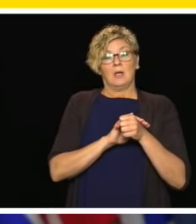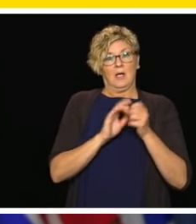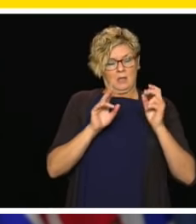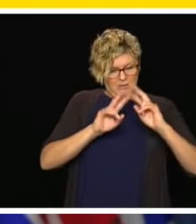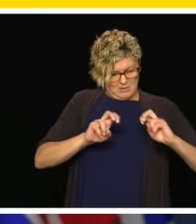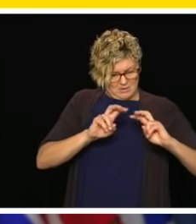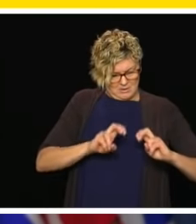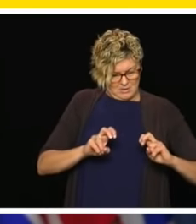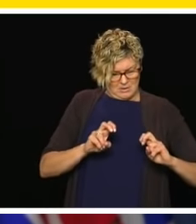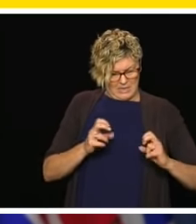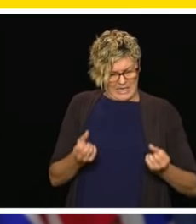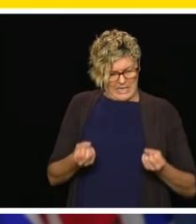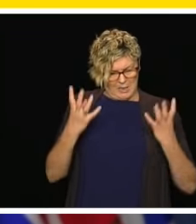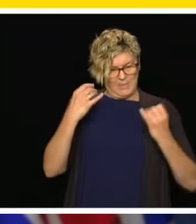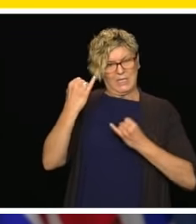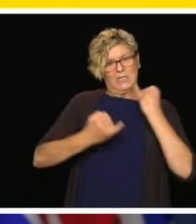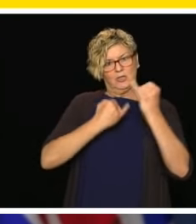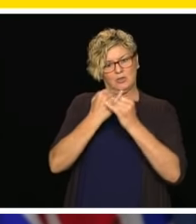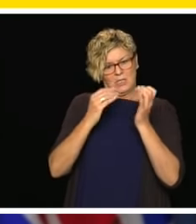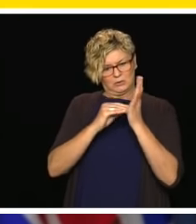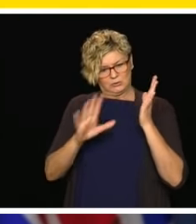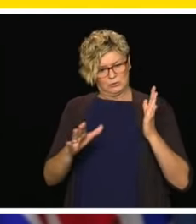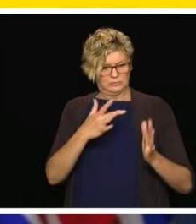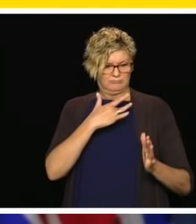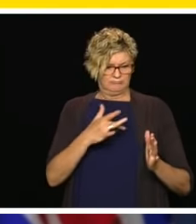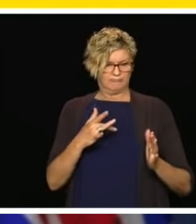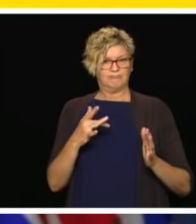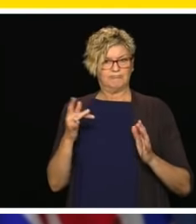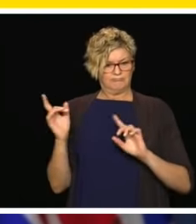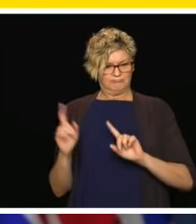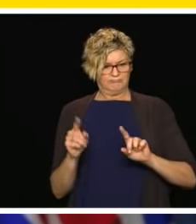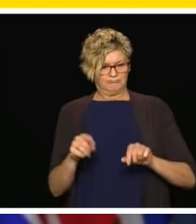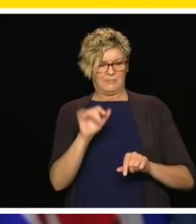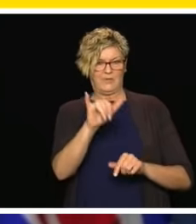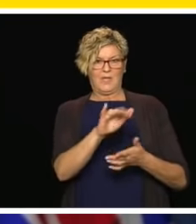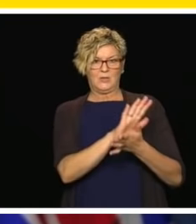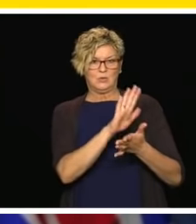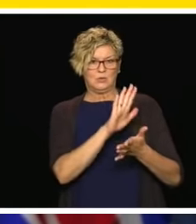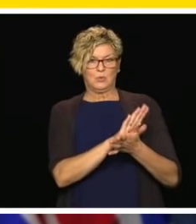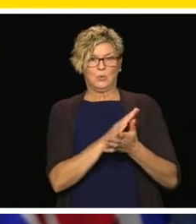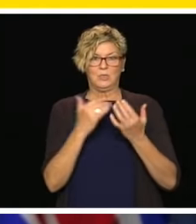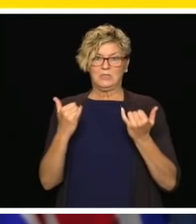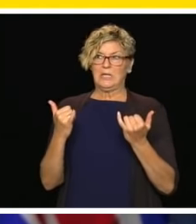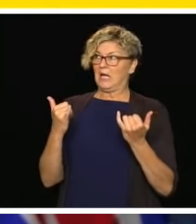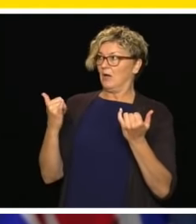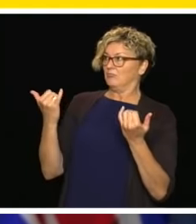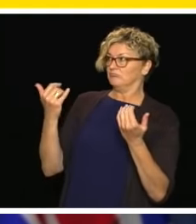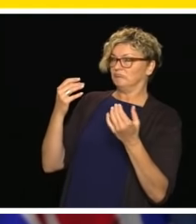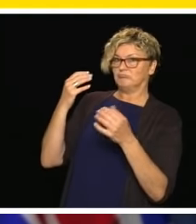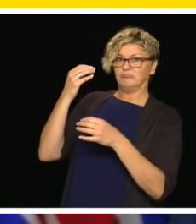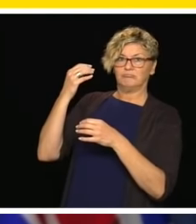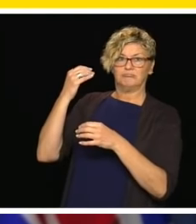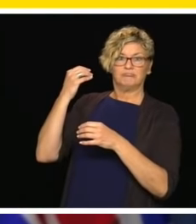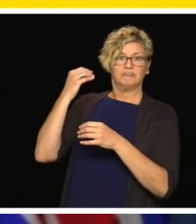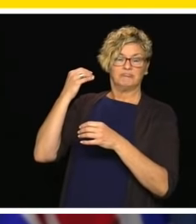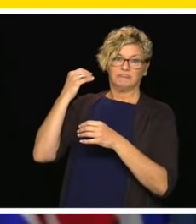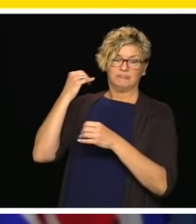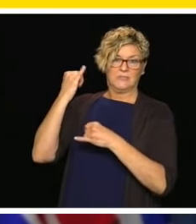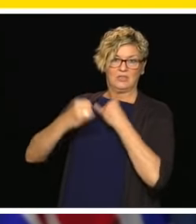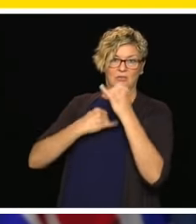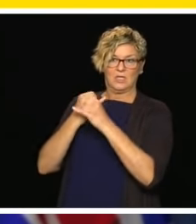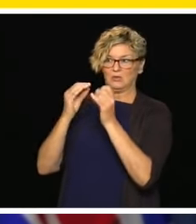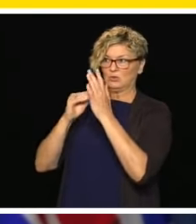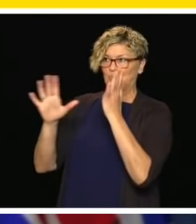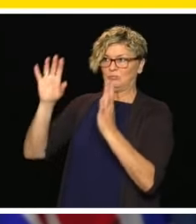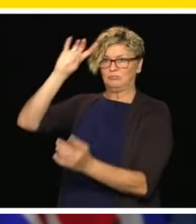there's some vulnerability around international students and what might be possible. Districts are budgeting prudently in